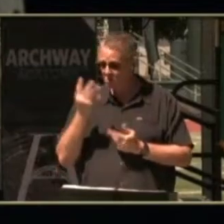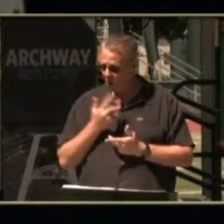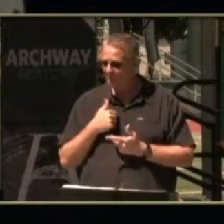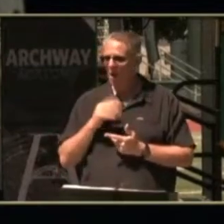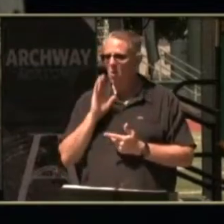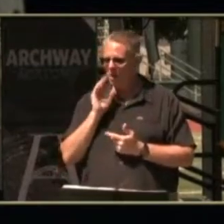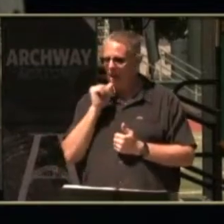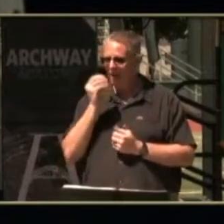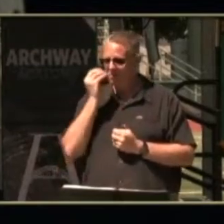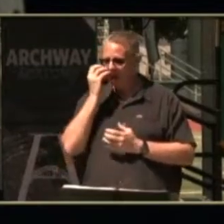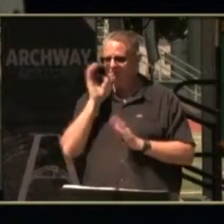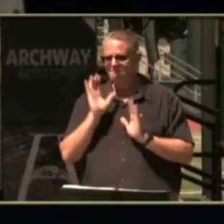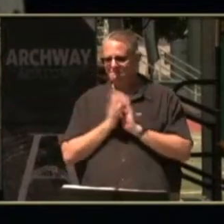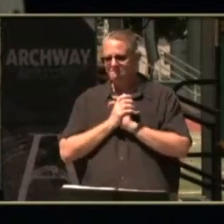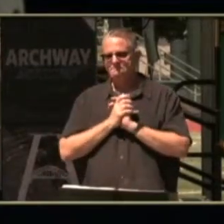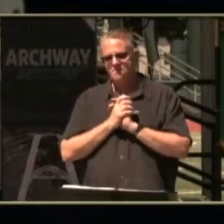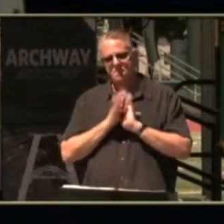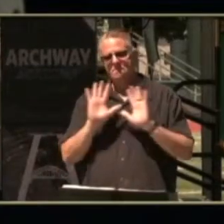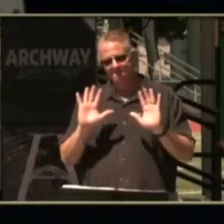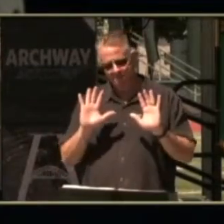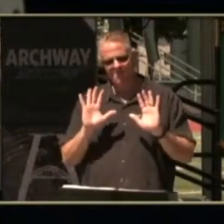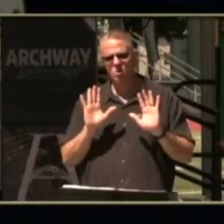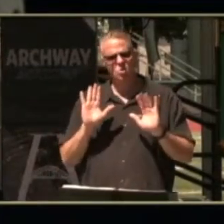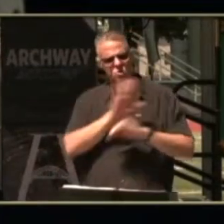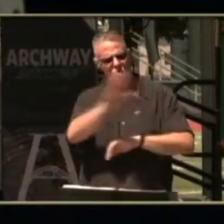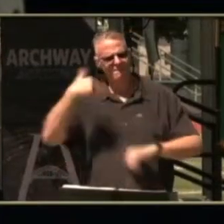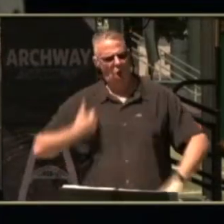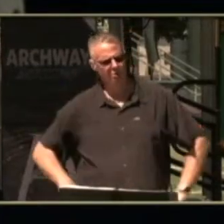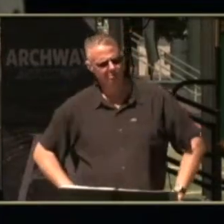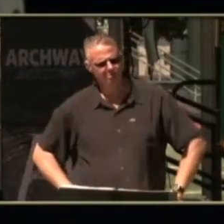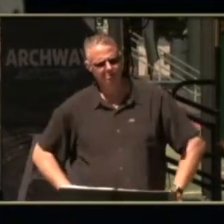not do this so you guys you graduate it's all your fault